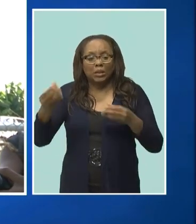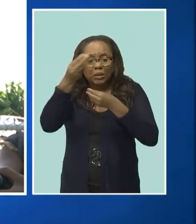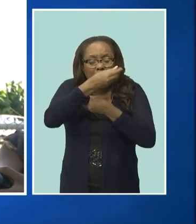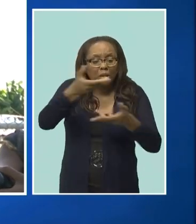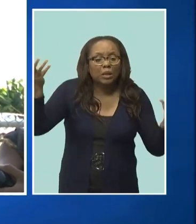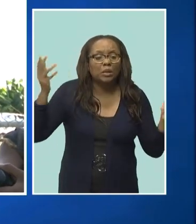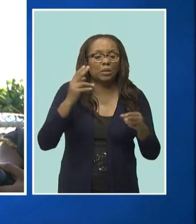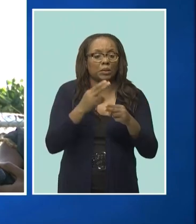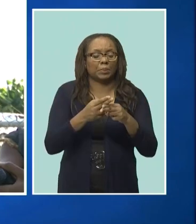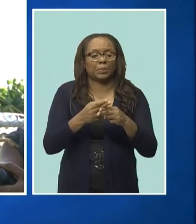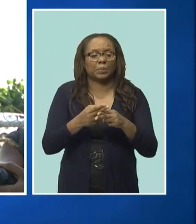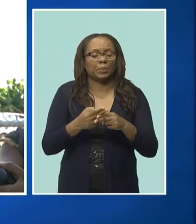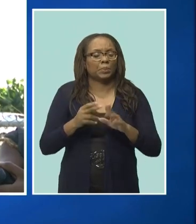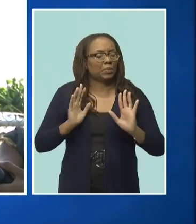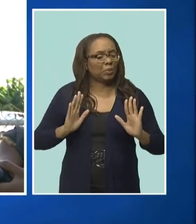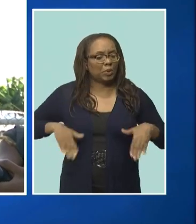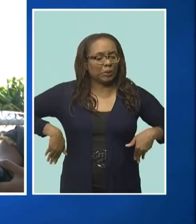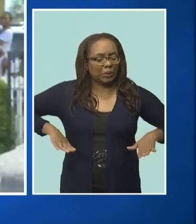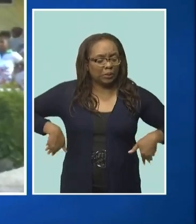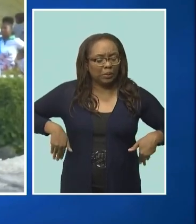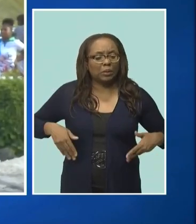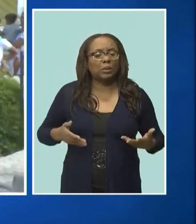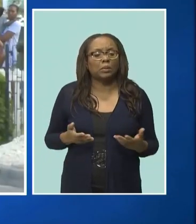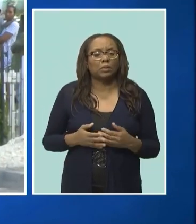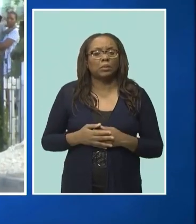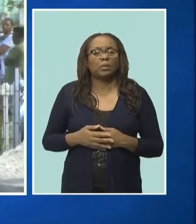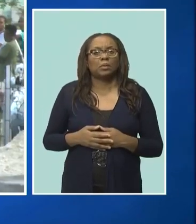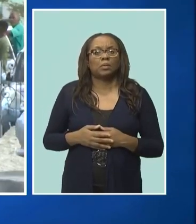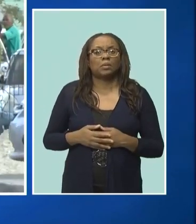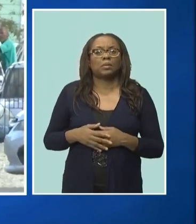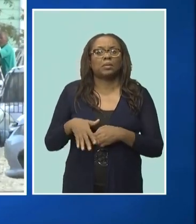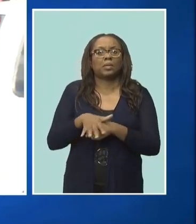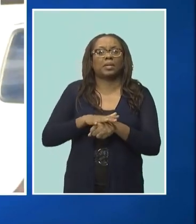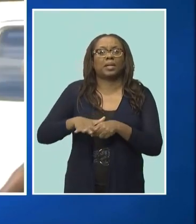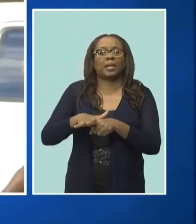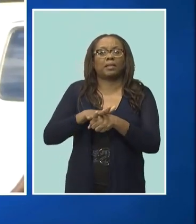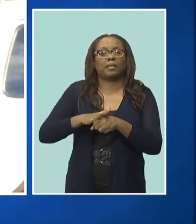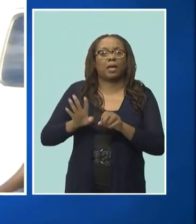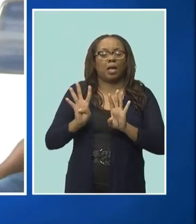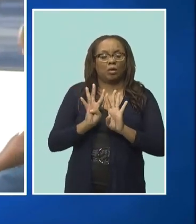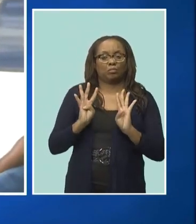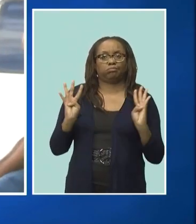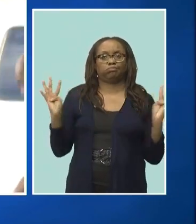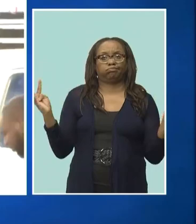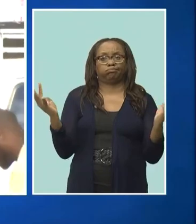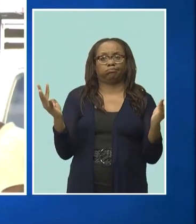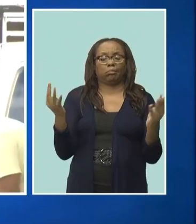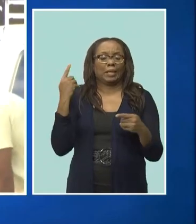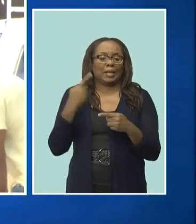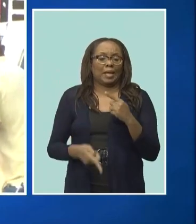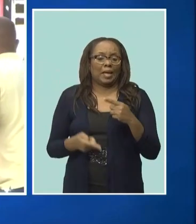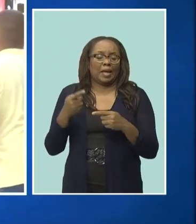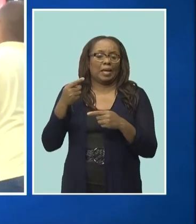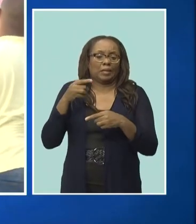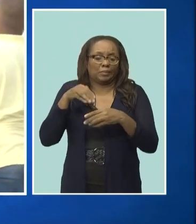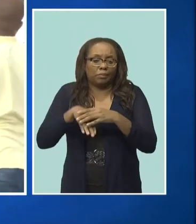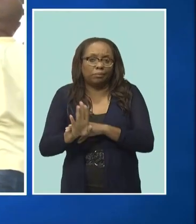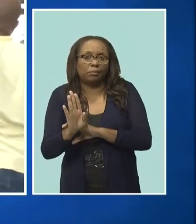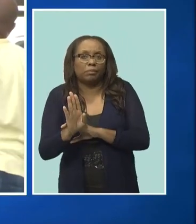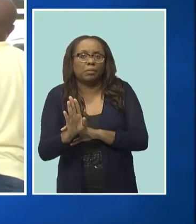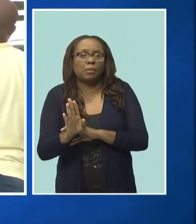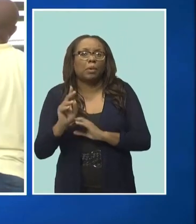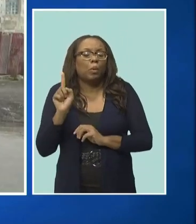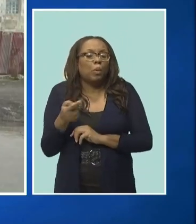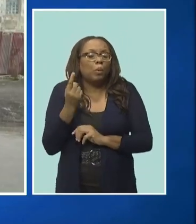We are still early in our investigations. The area has been cordoned off as officers continue their investigations. Only